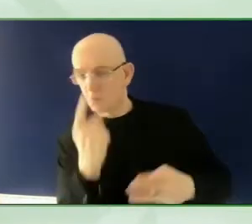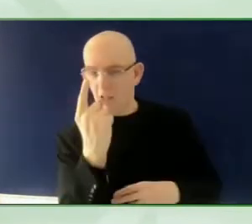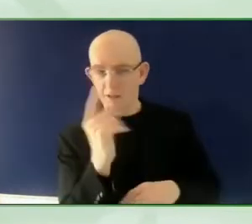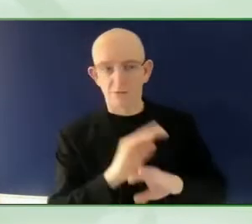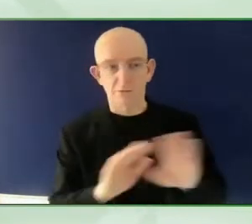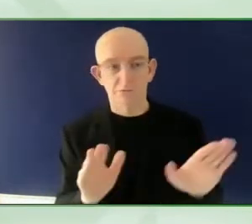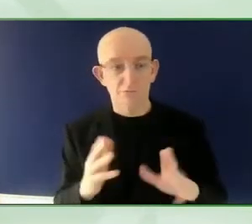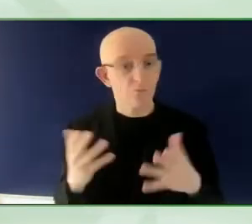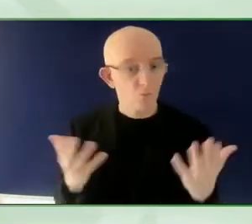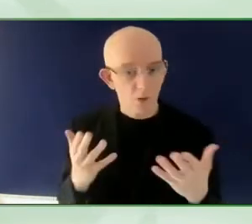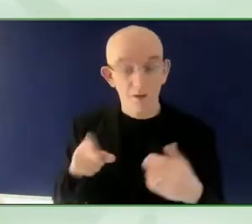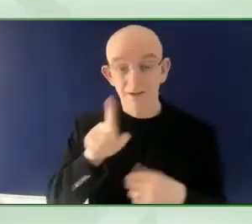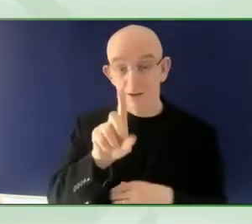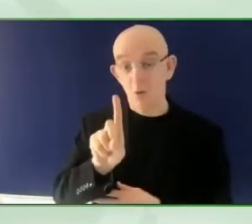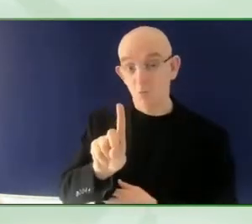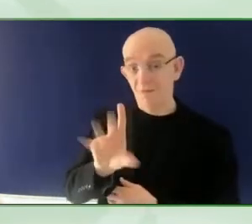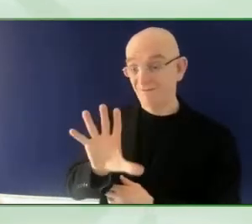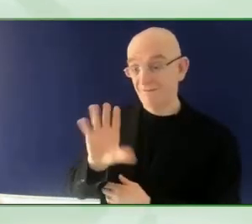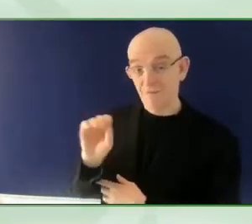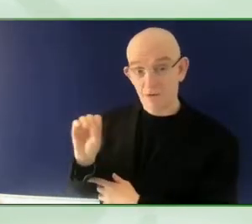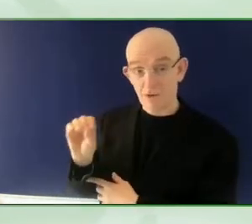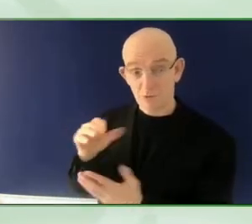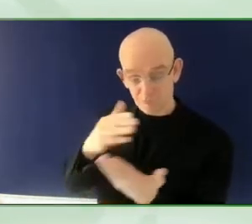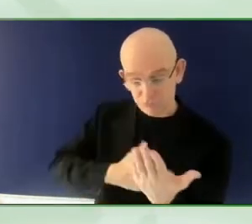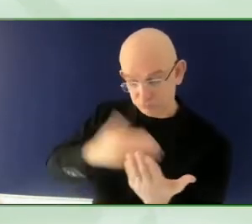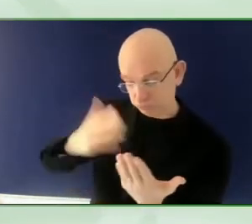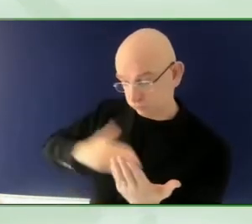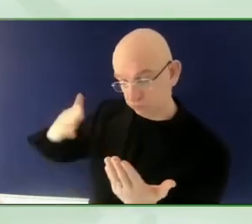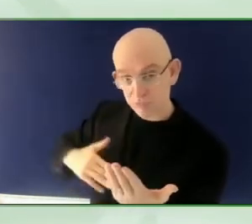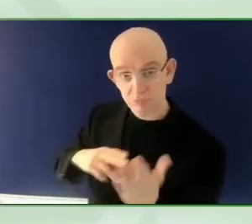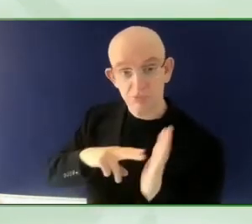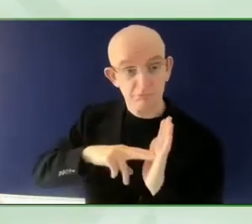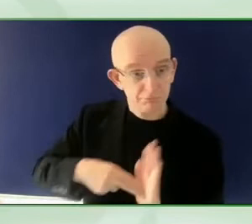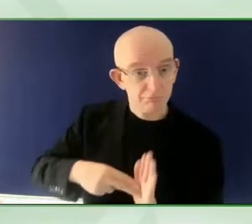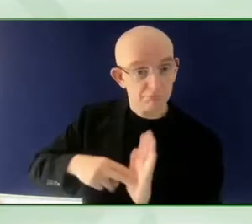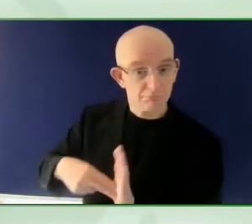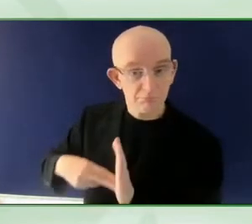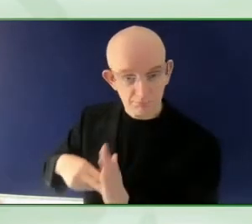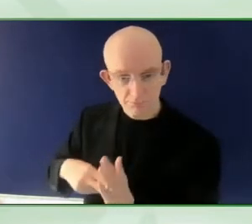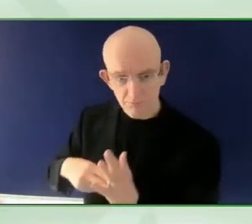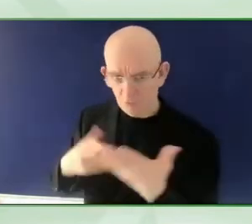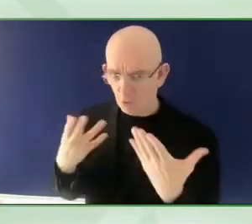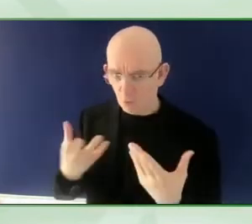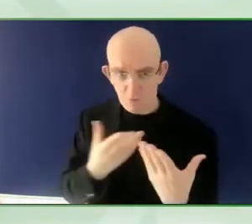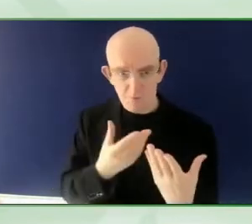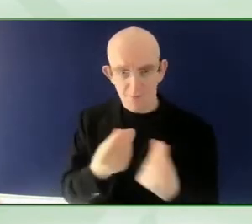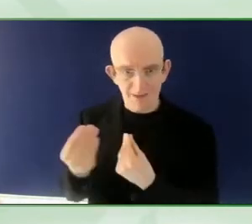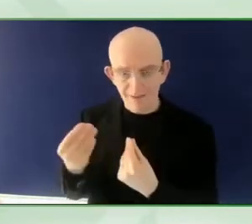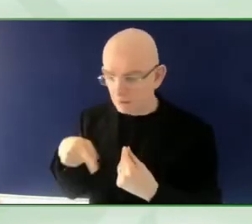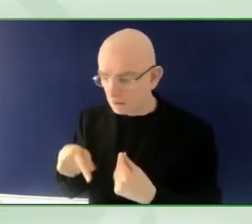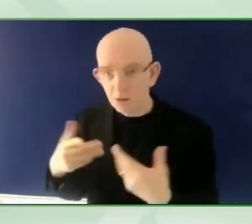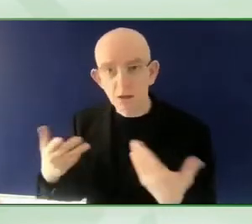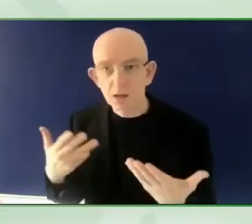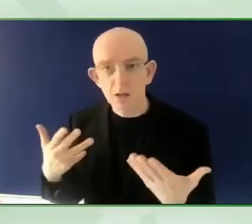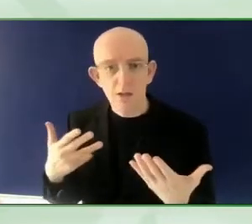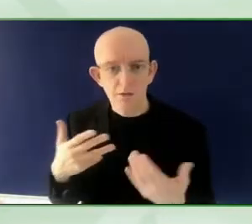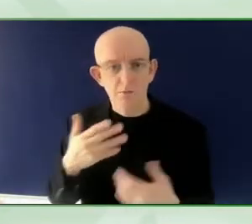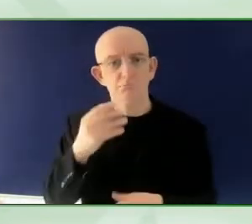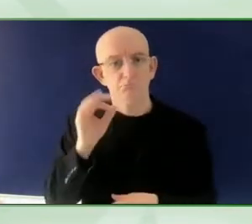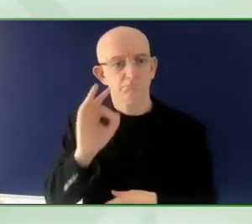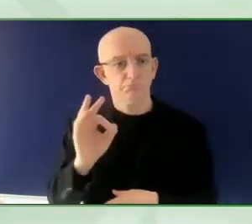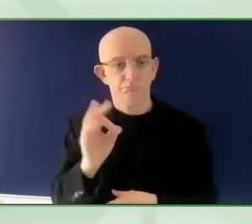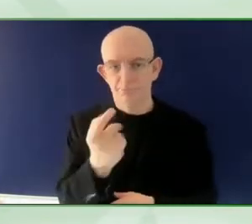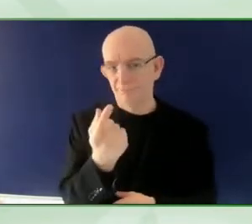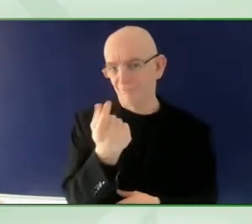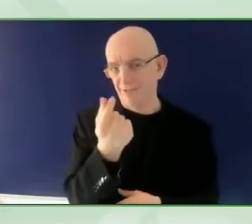financial commitments. So there are stakeholders that are coming forward and saying, we will commit